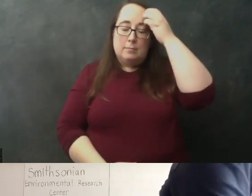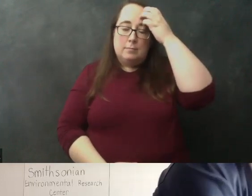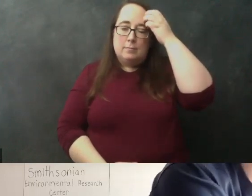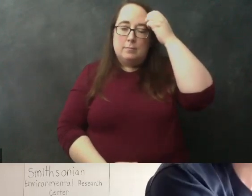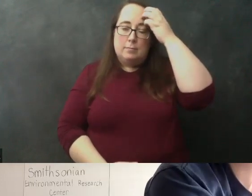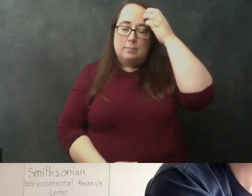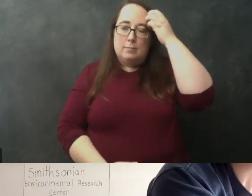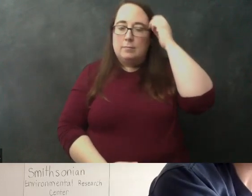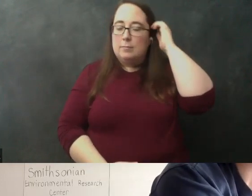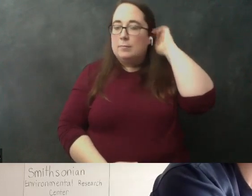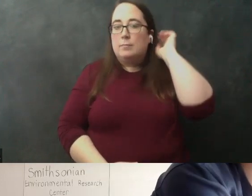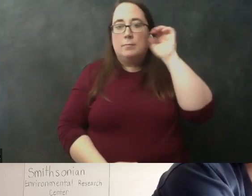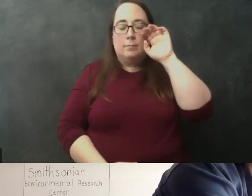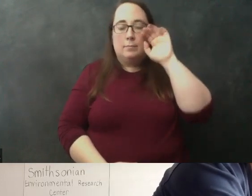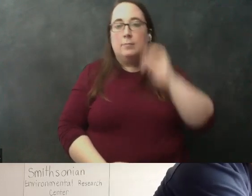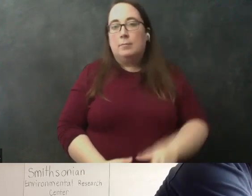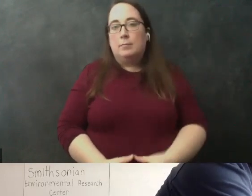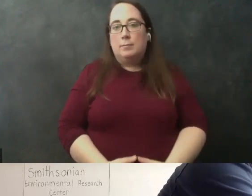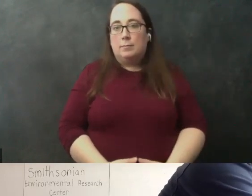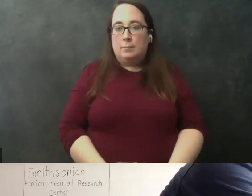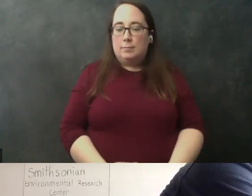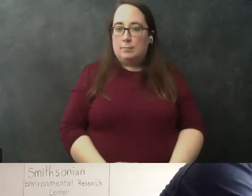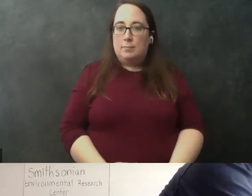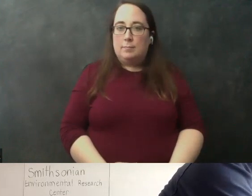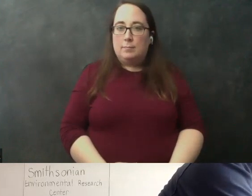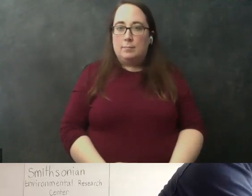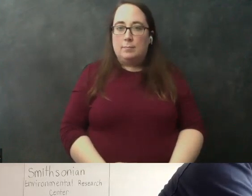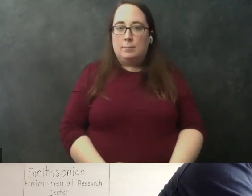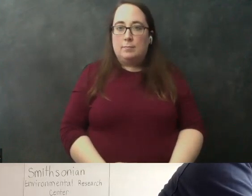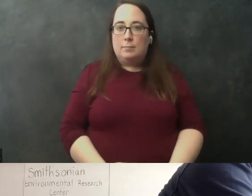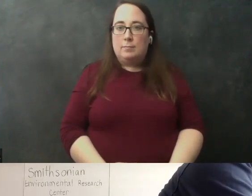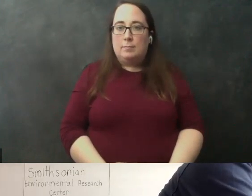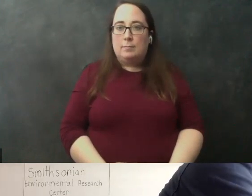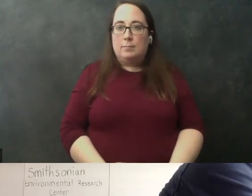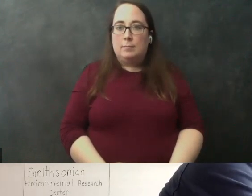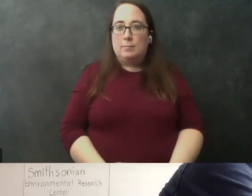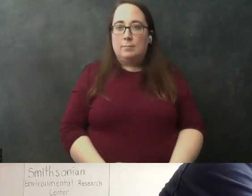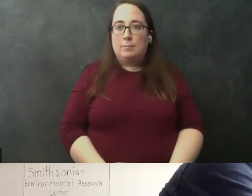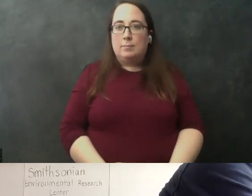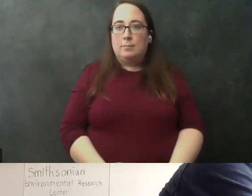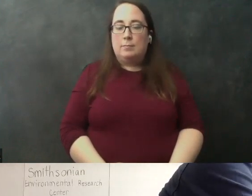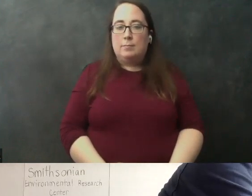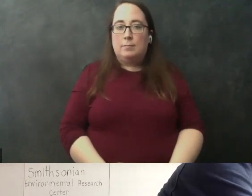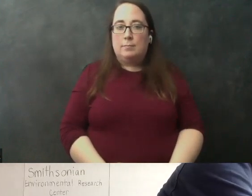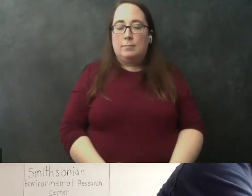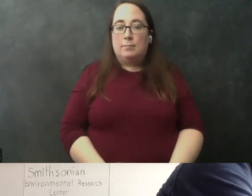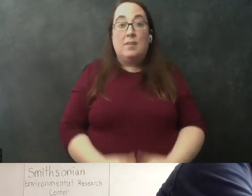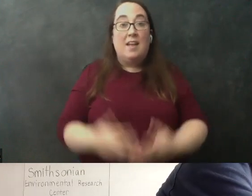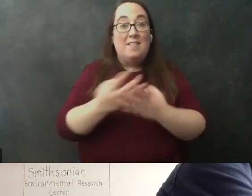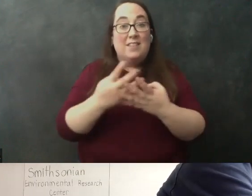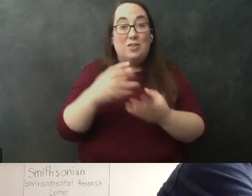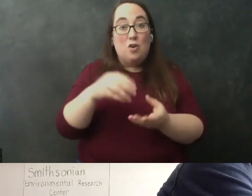all right so go ahead and take take off take away the um your filter